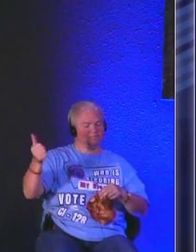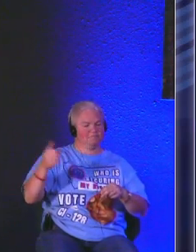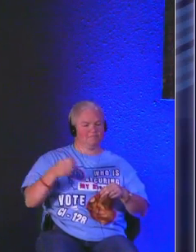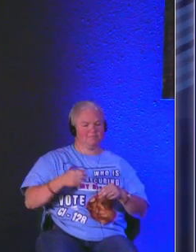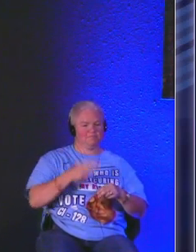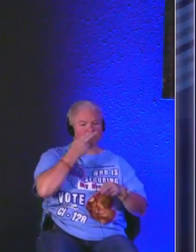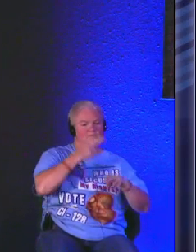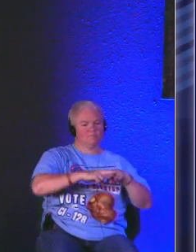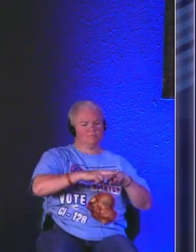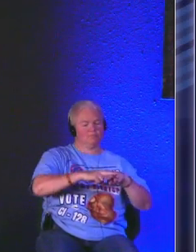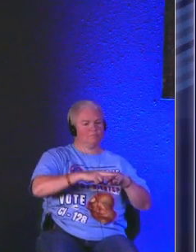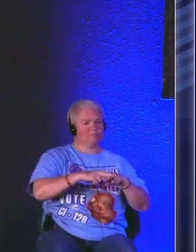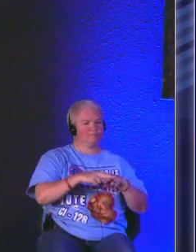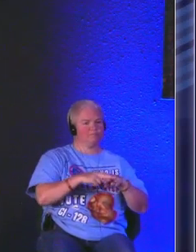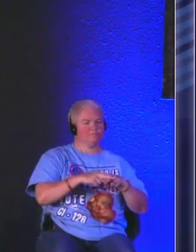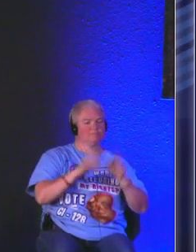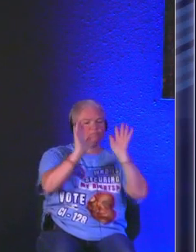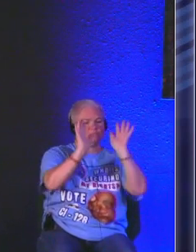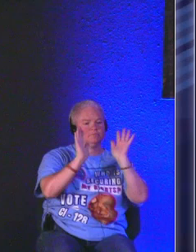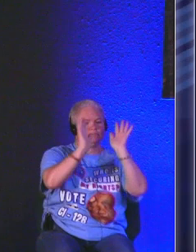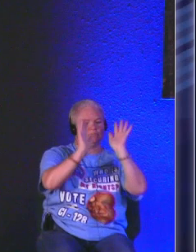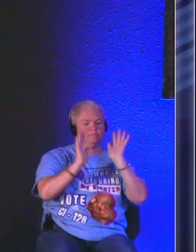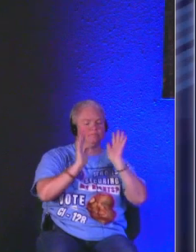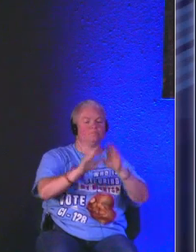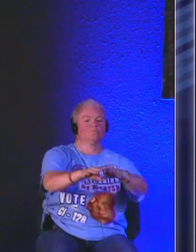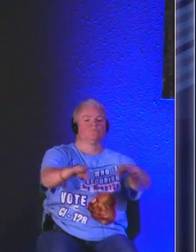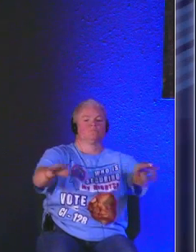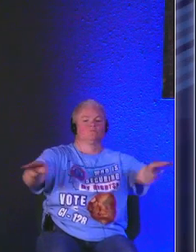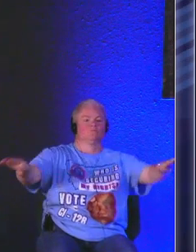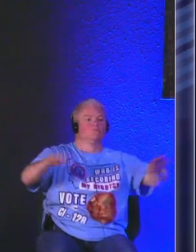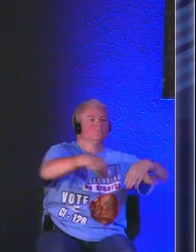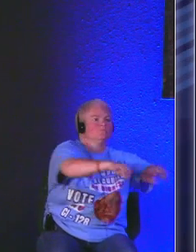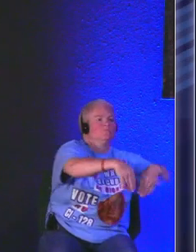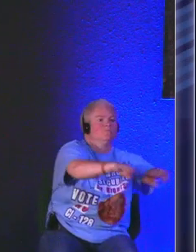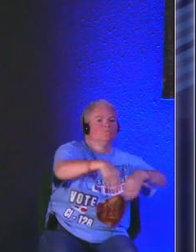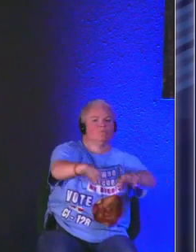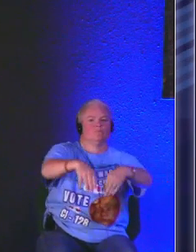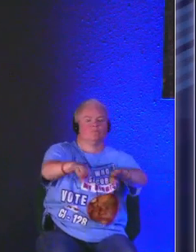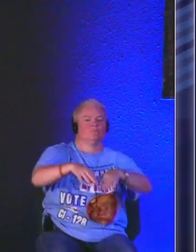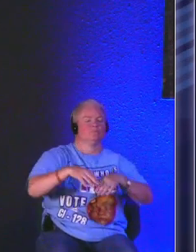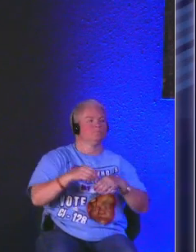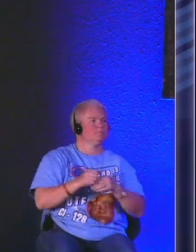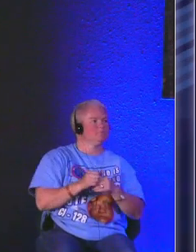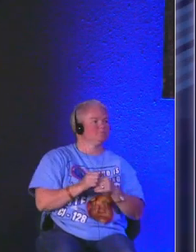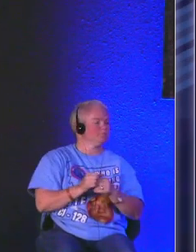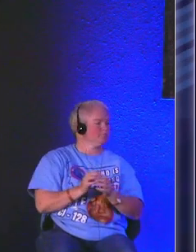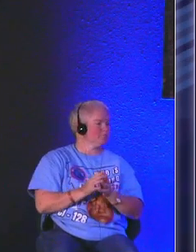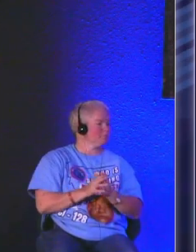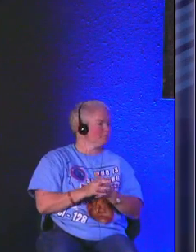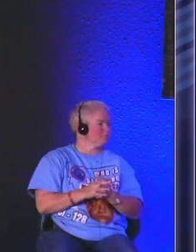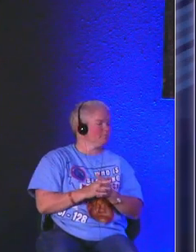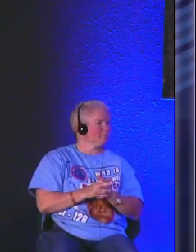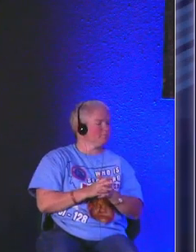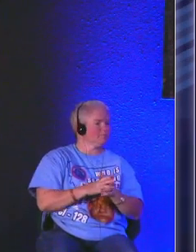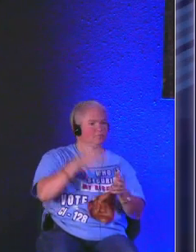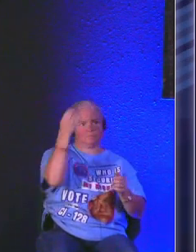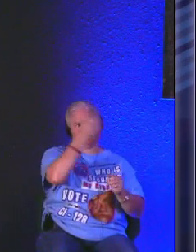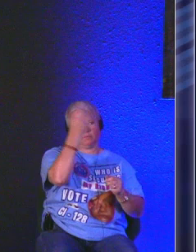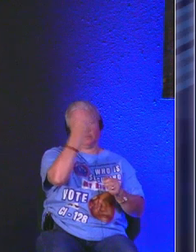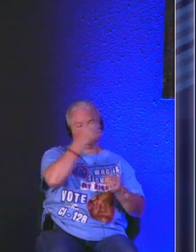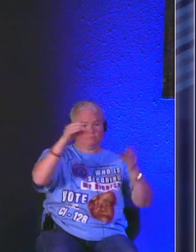gonna be so much fun um no it'll be great so kids have fun levi's got a super awesome